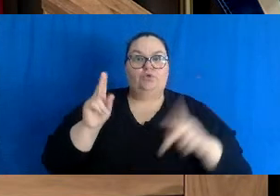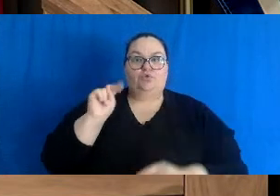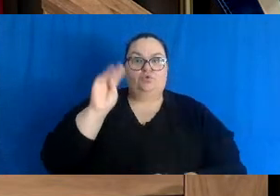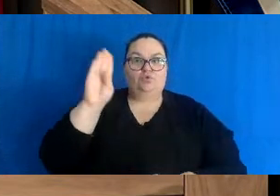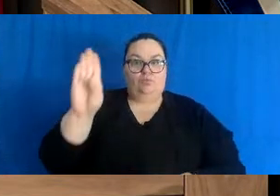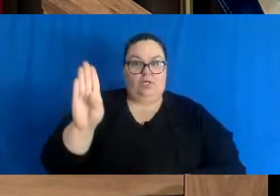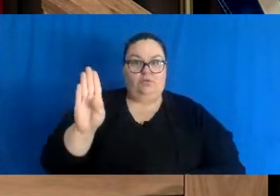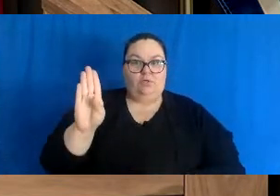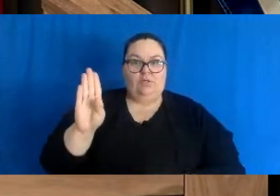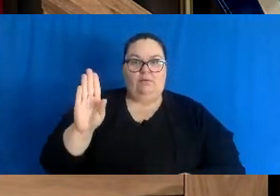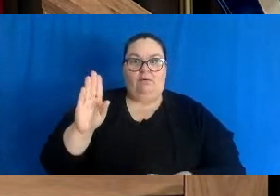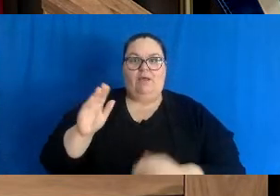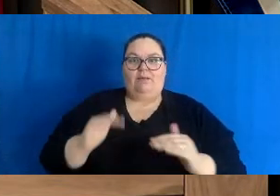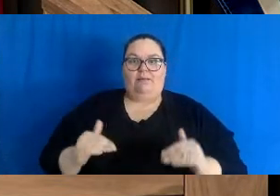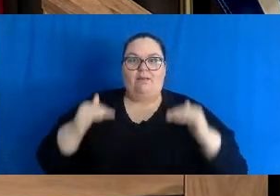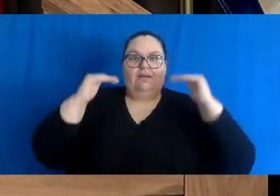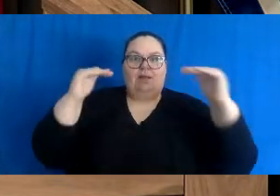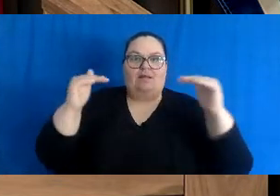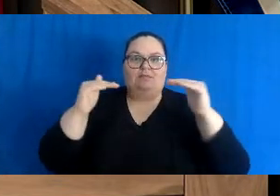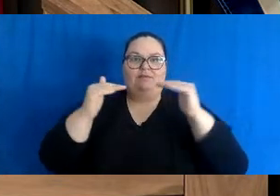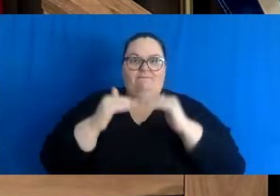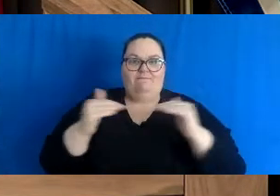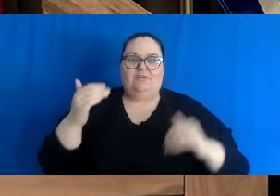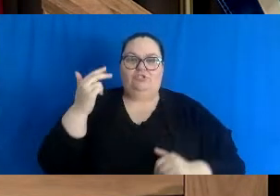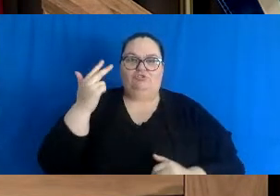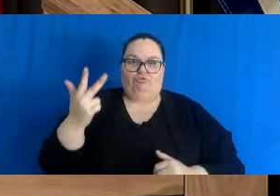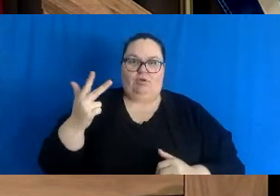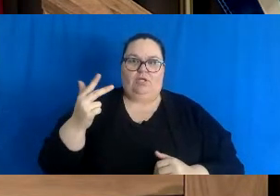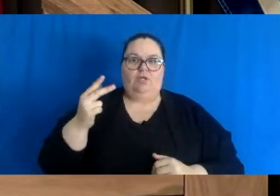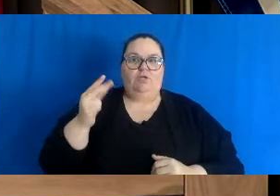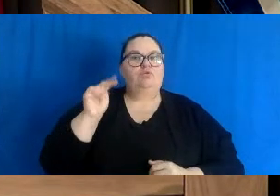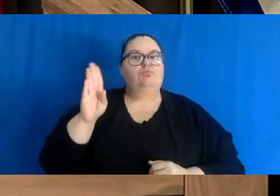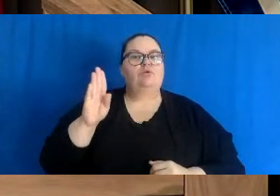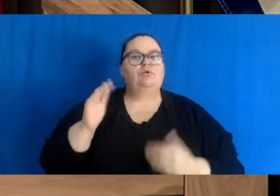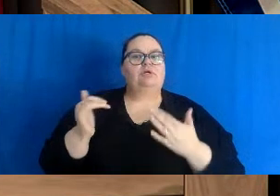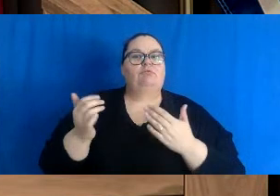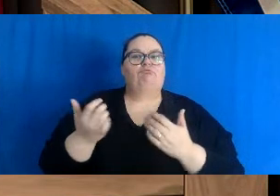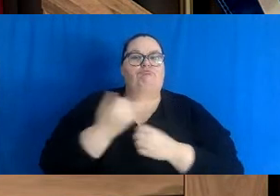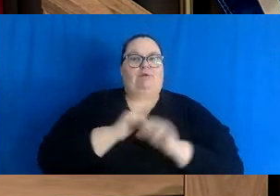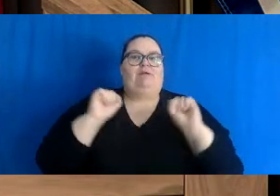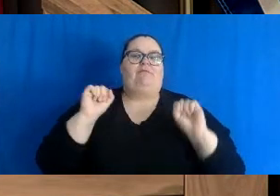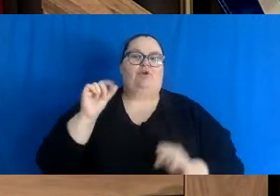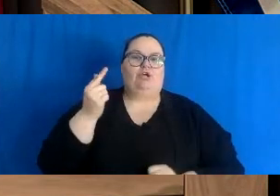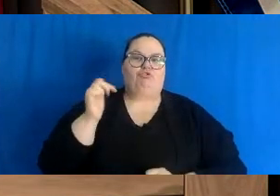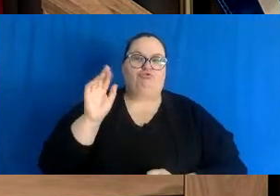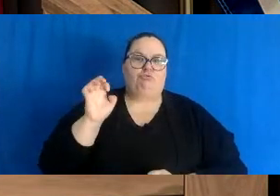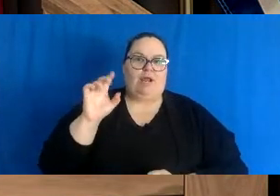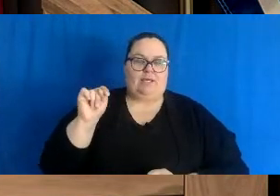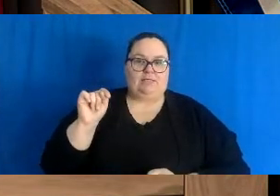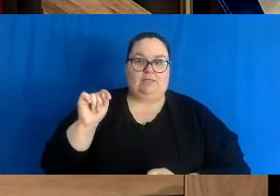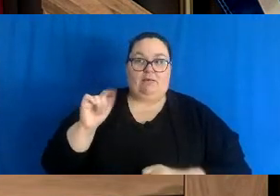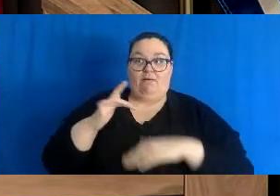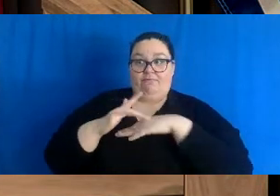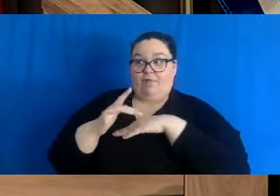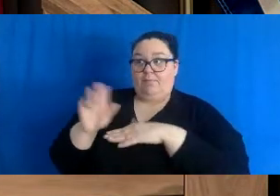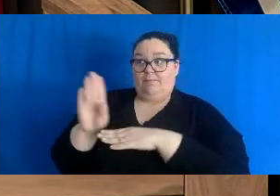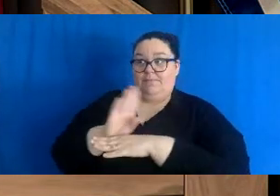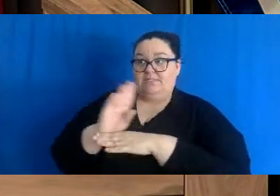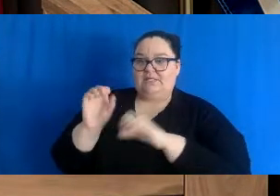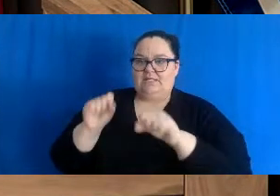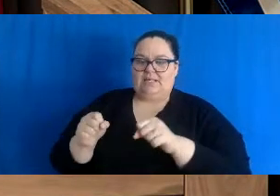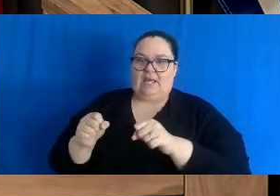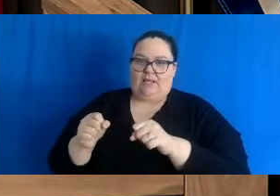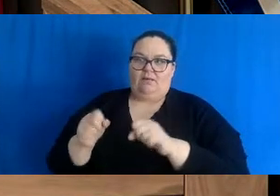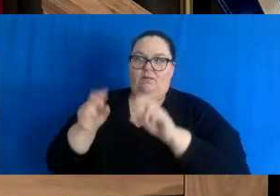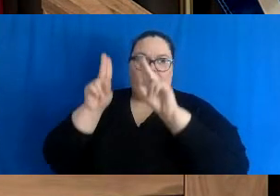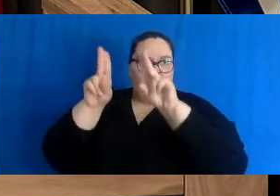Phase 3 of the NB Small Business Recovery Grant Program. Under Phase 3, eligible businesses can apply for a non-repayable